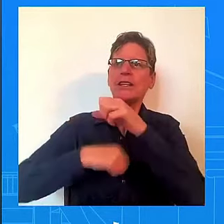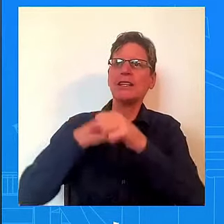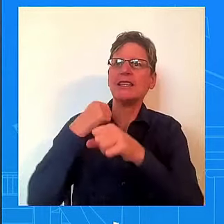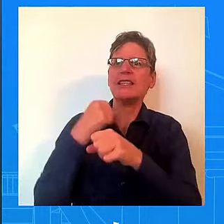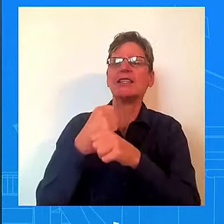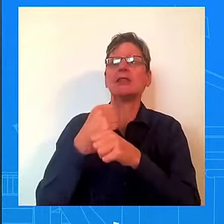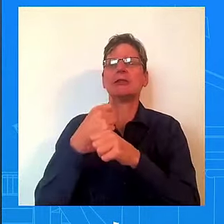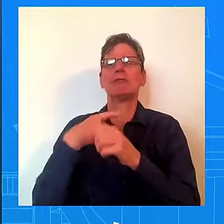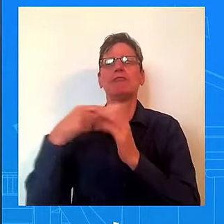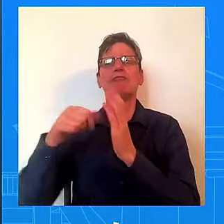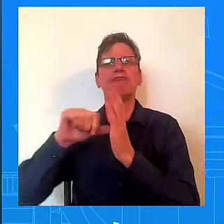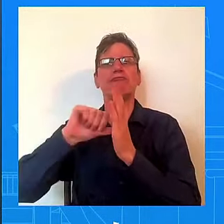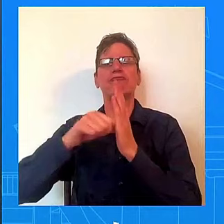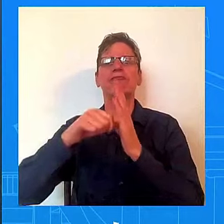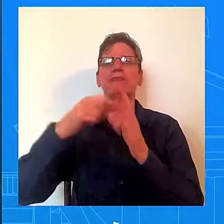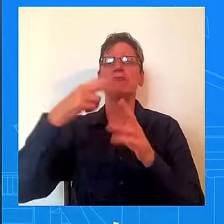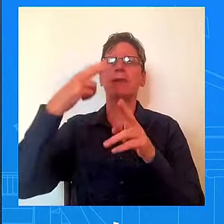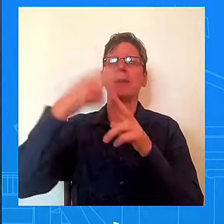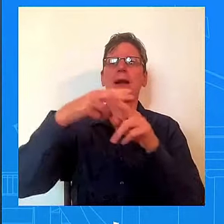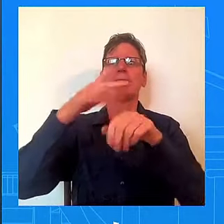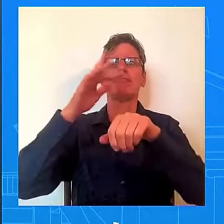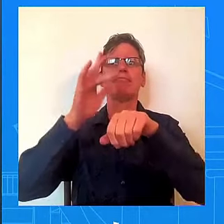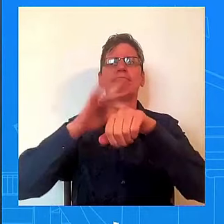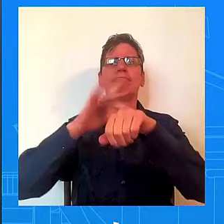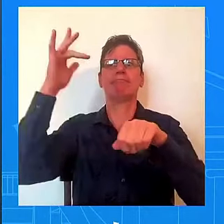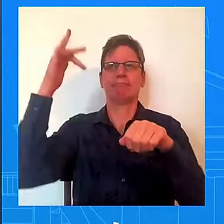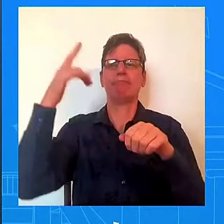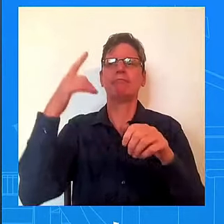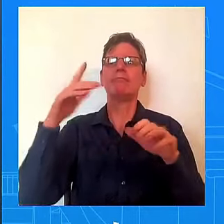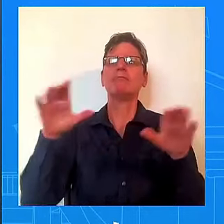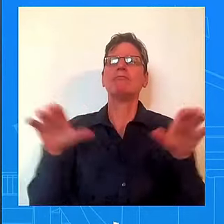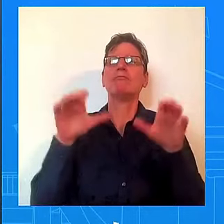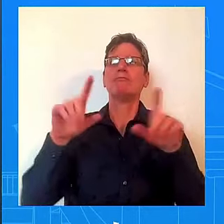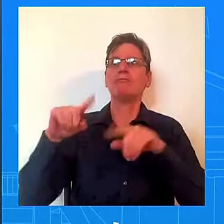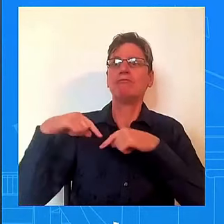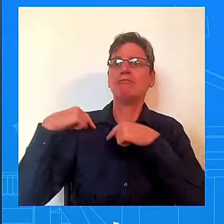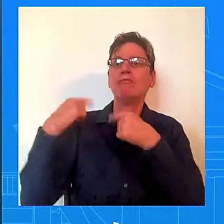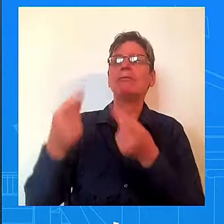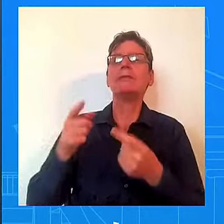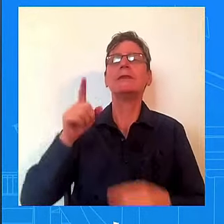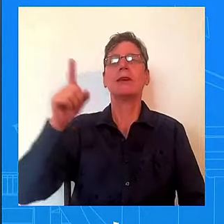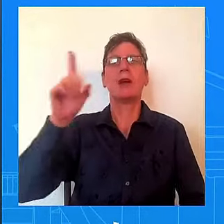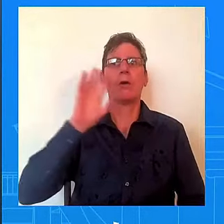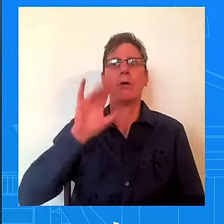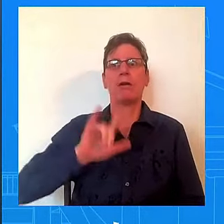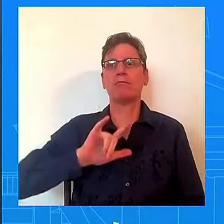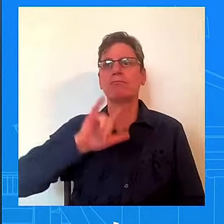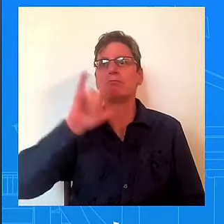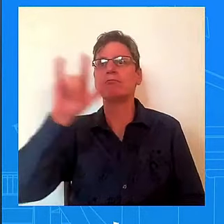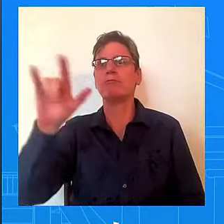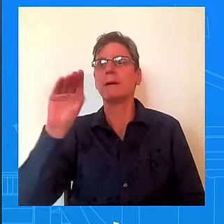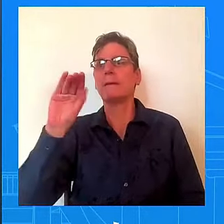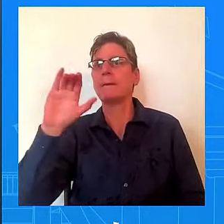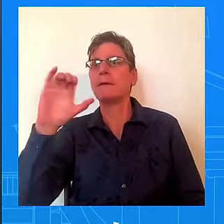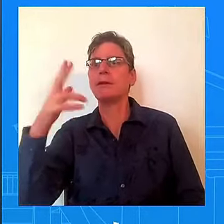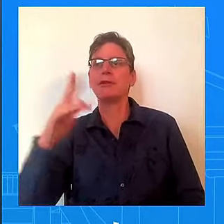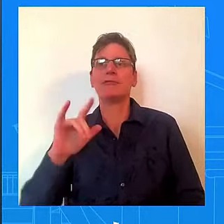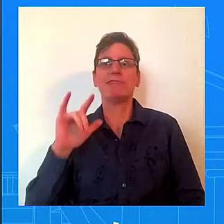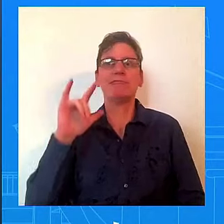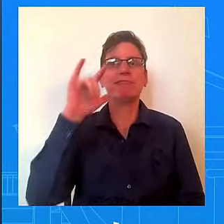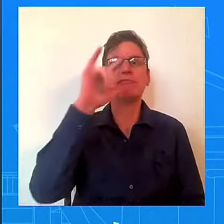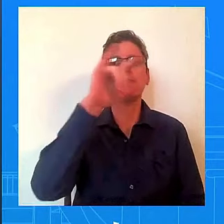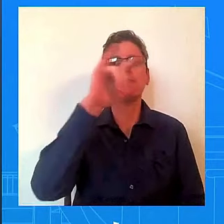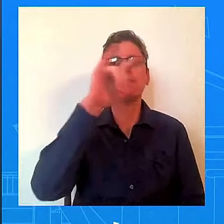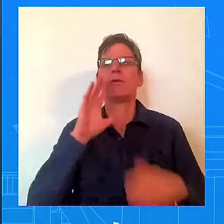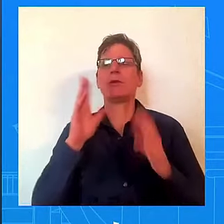Wisconsin and Michigan, he will have conversations on a regular basis with American families who've been positively impacted by the